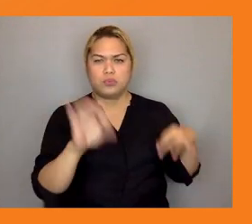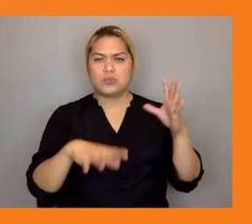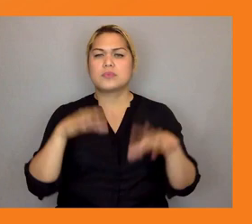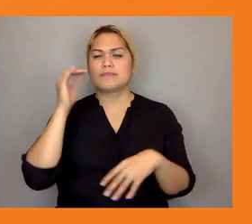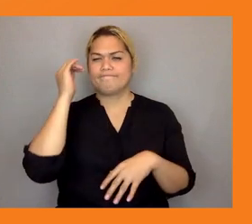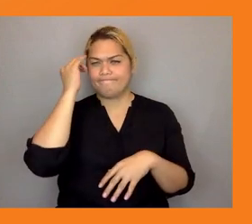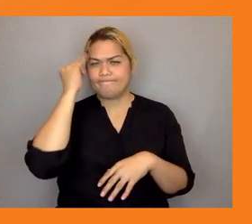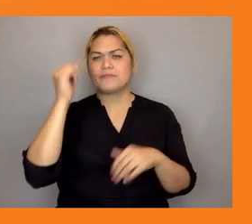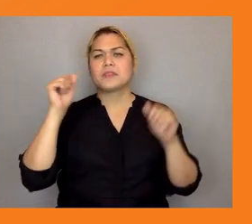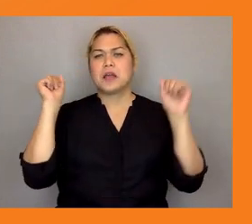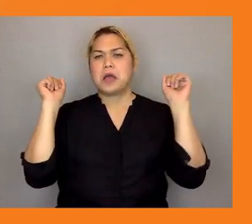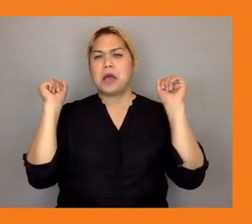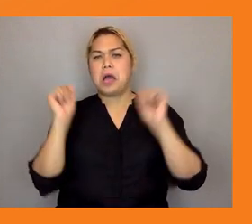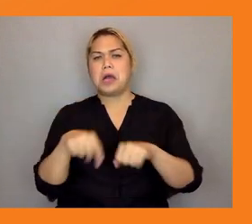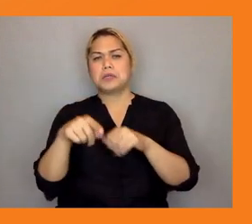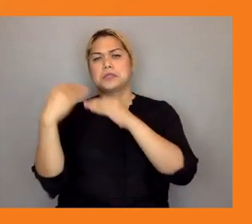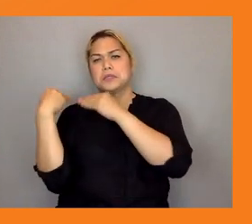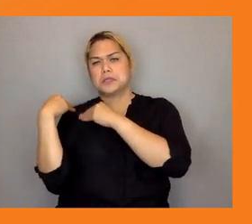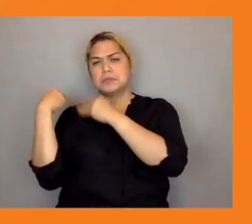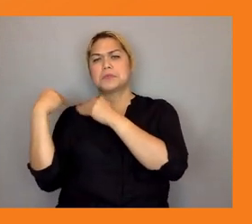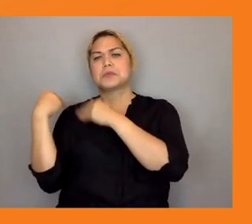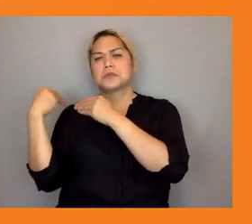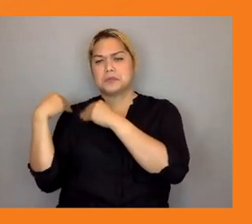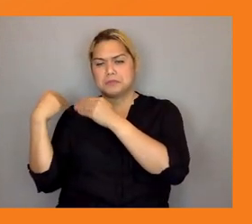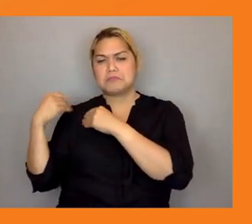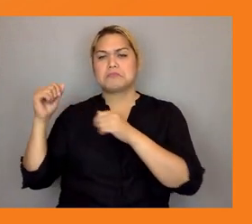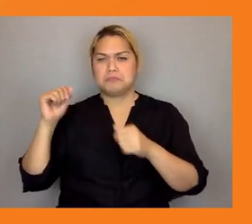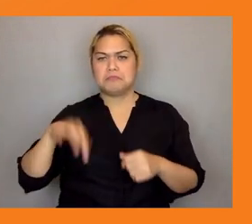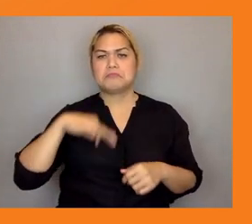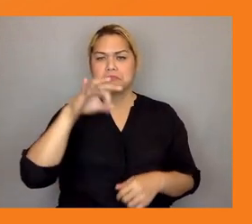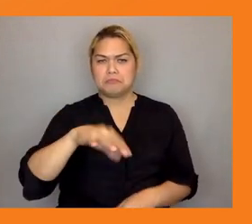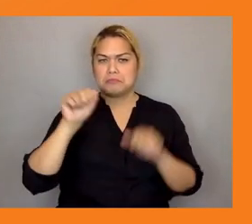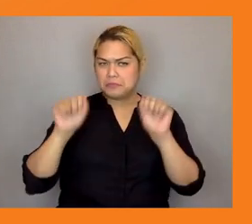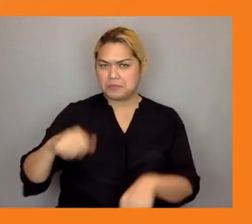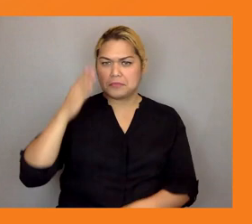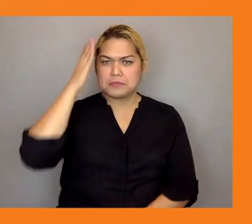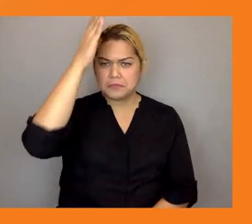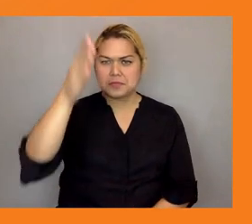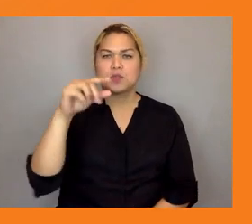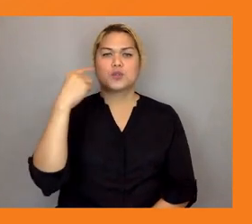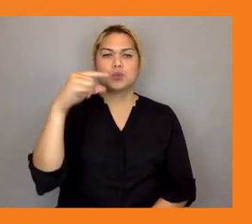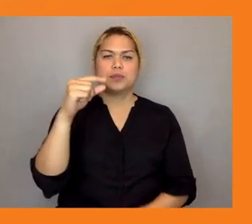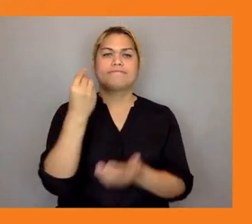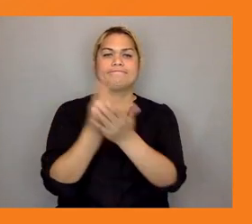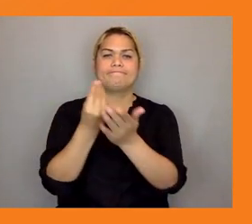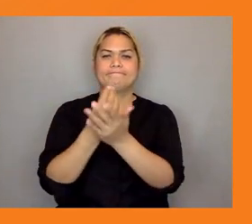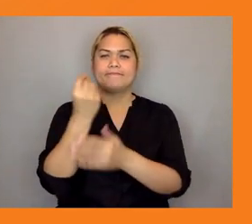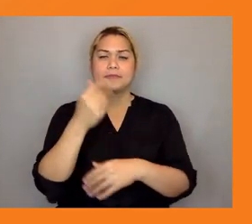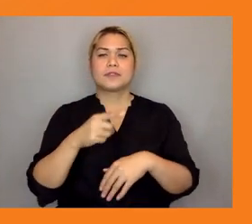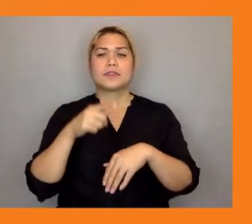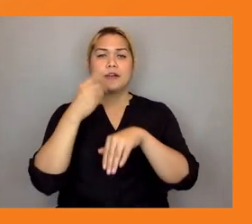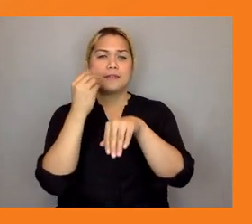the just transition for the greener economies because it supports livelihoods uh it supports their future and uh and other